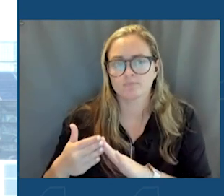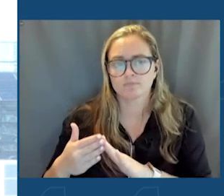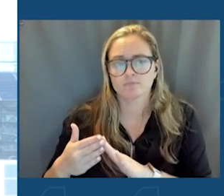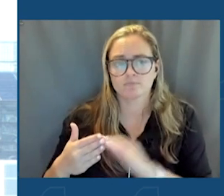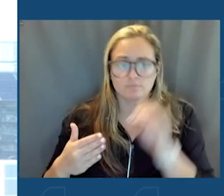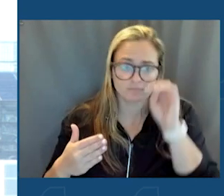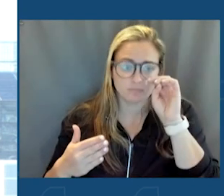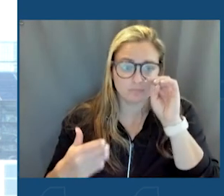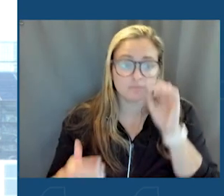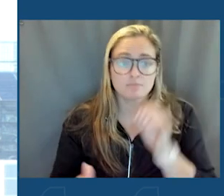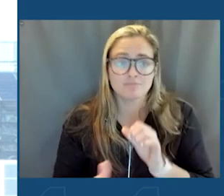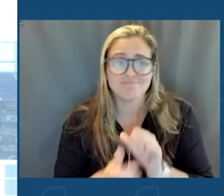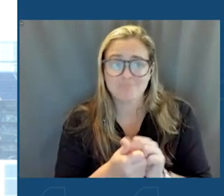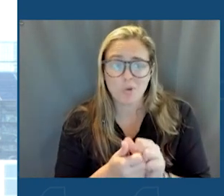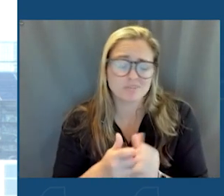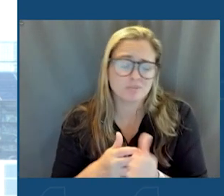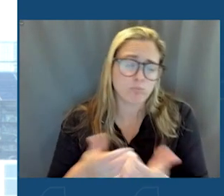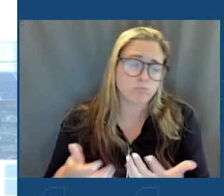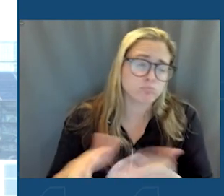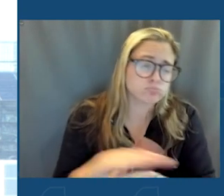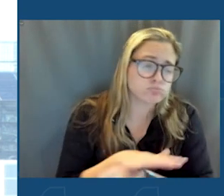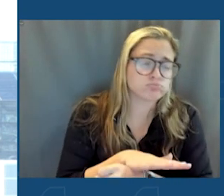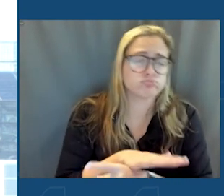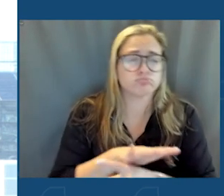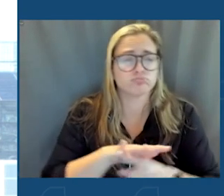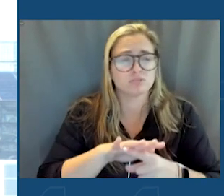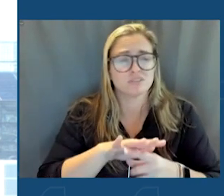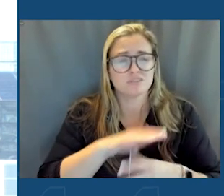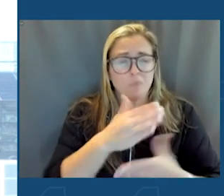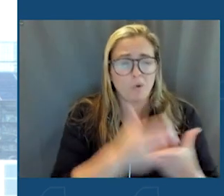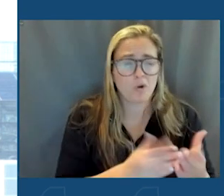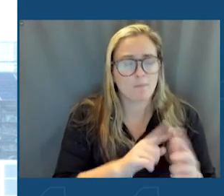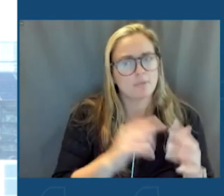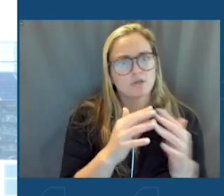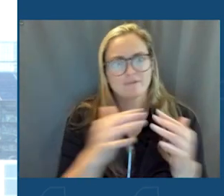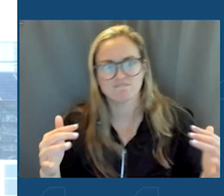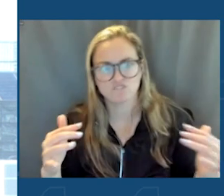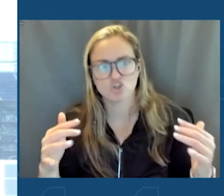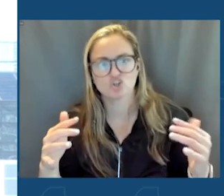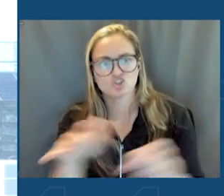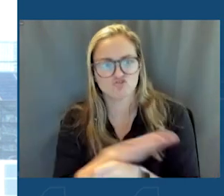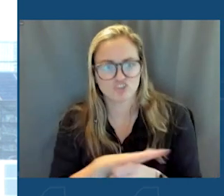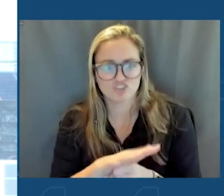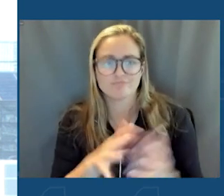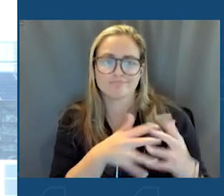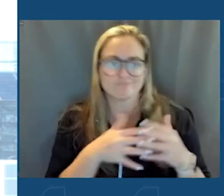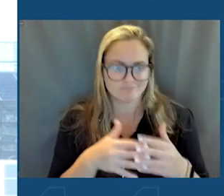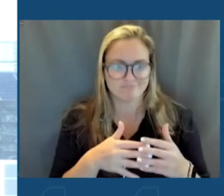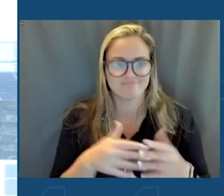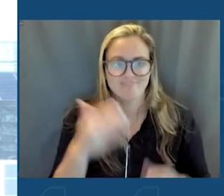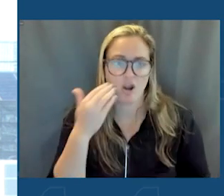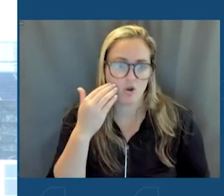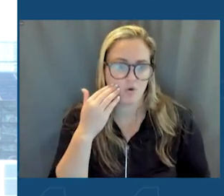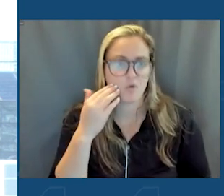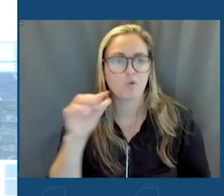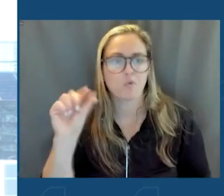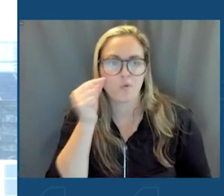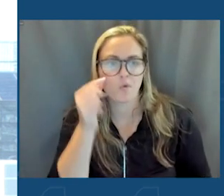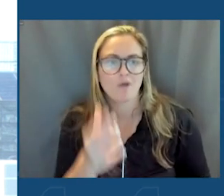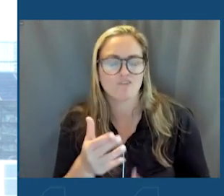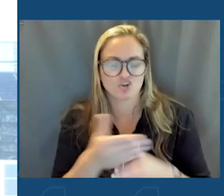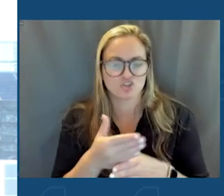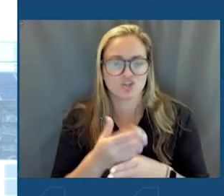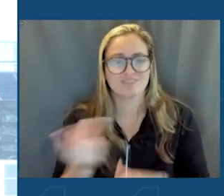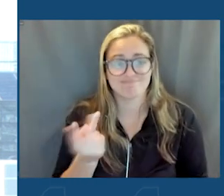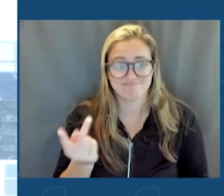the most densely populated region in America, it's the most diverse region in America. And I know Governor Hochul shares this with me. We wear